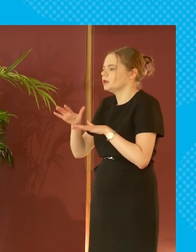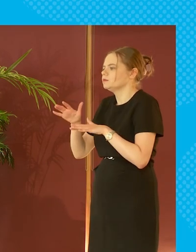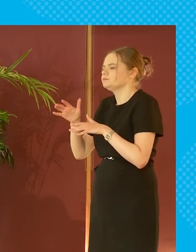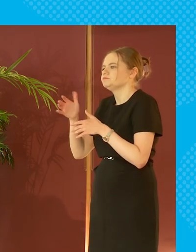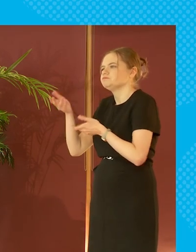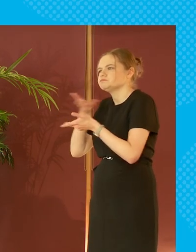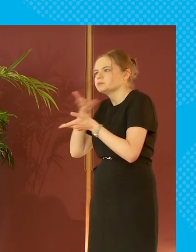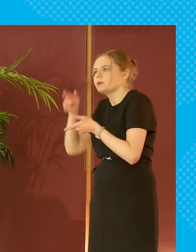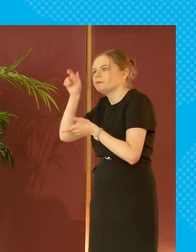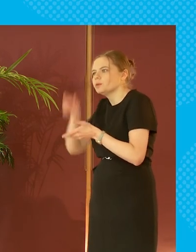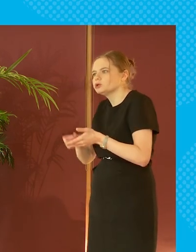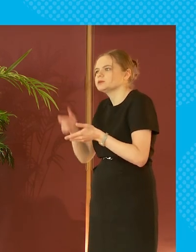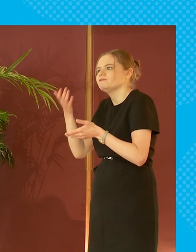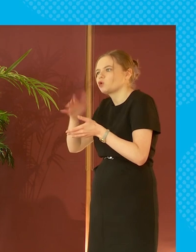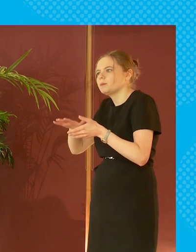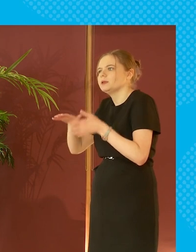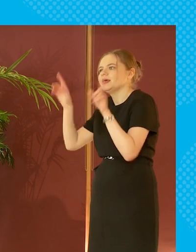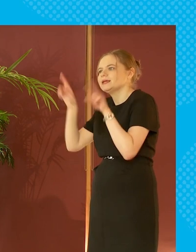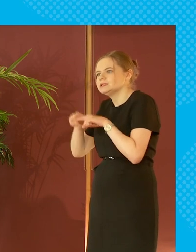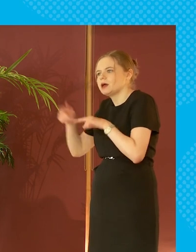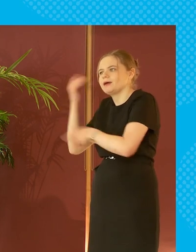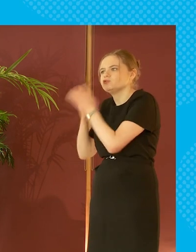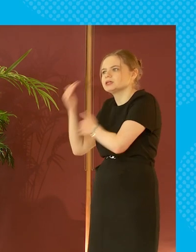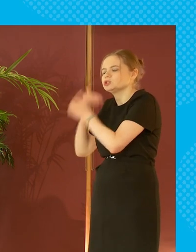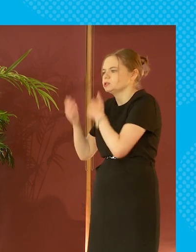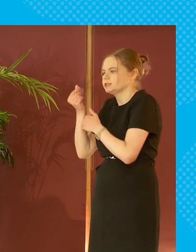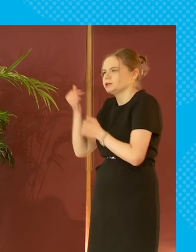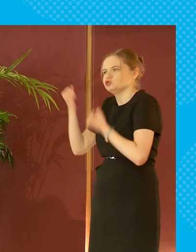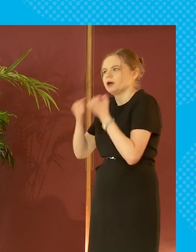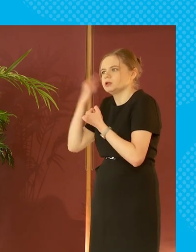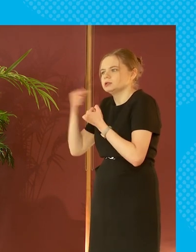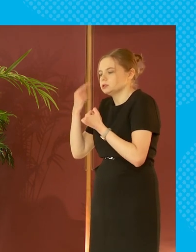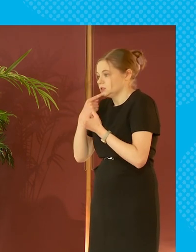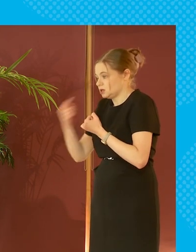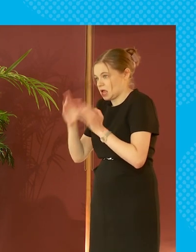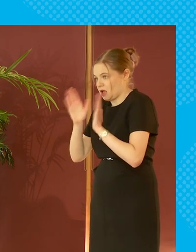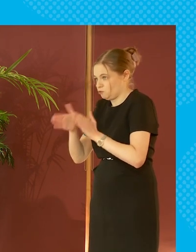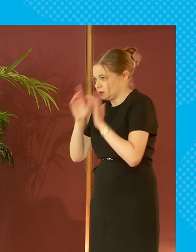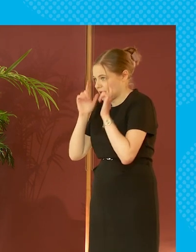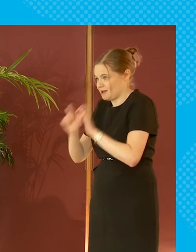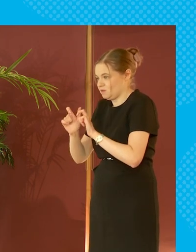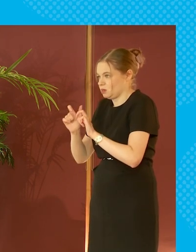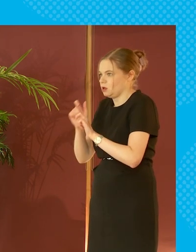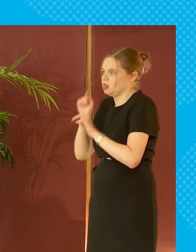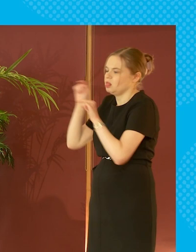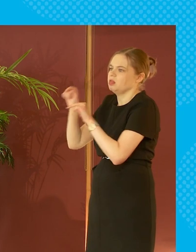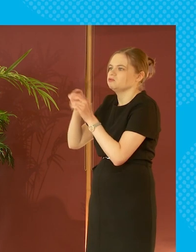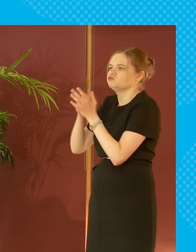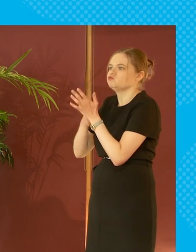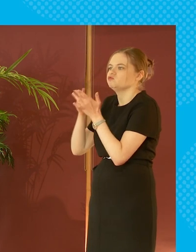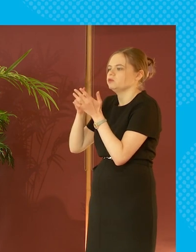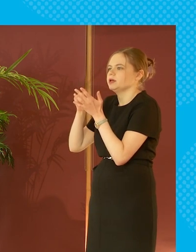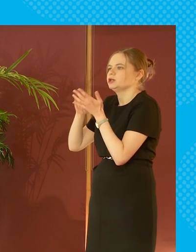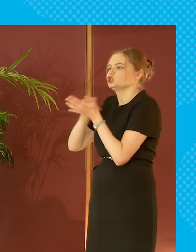a person of indian heritage taxi driver in london who said you have to be careful about going after rishi sunak